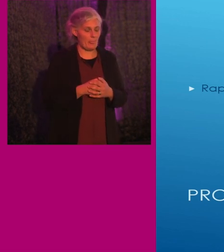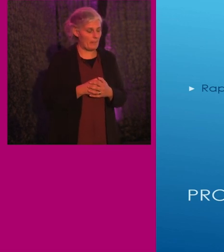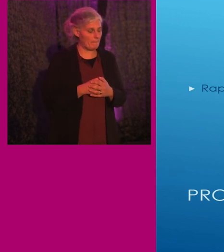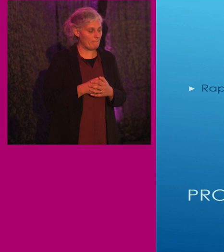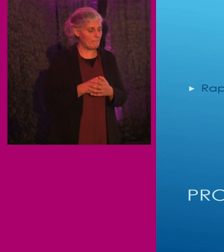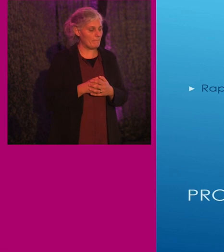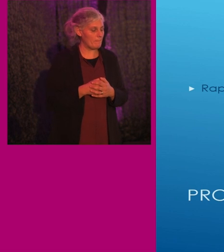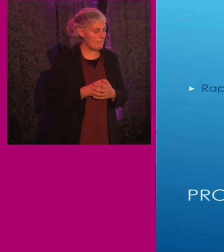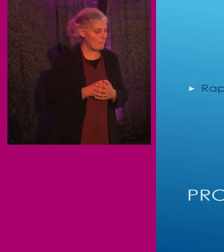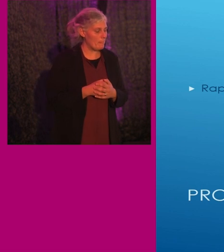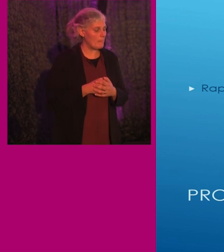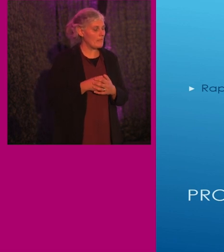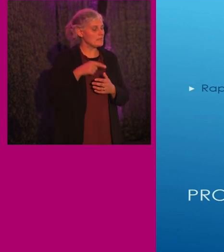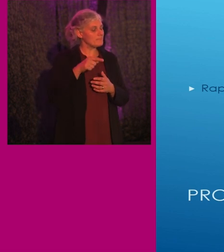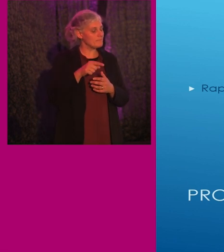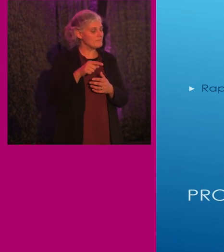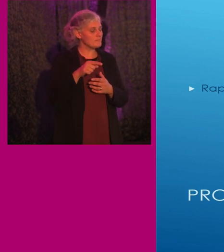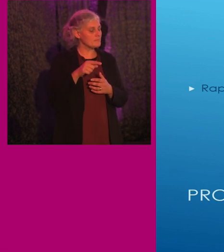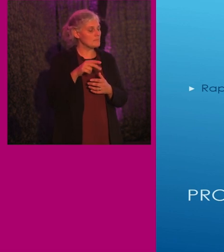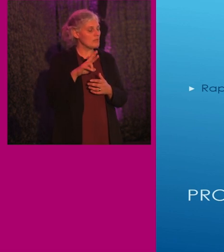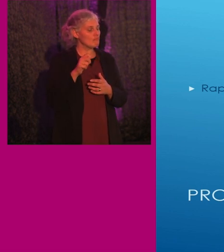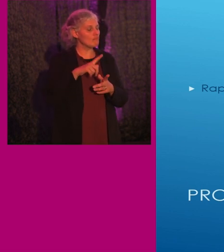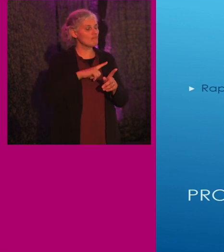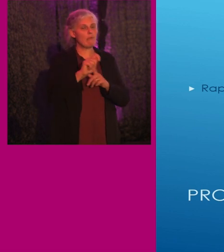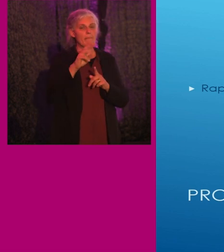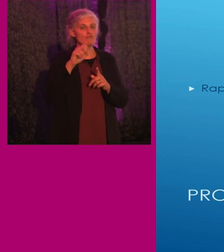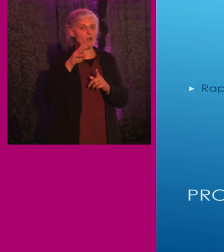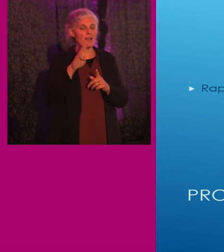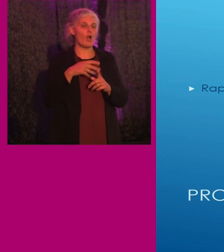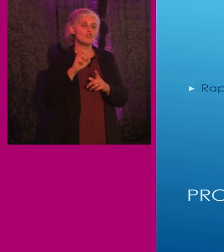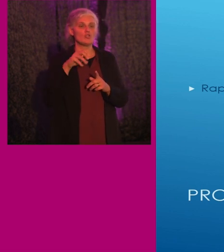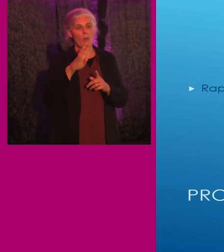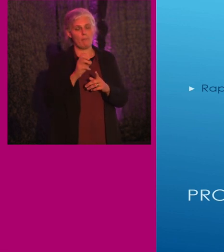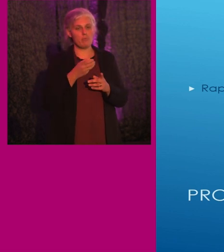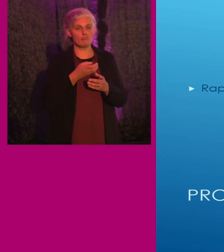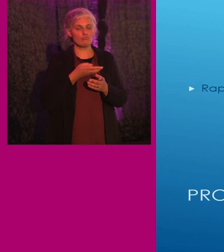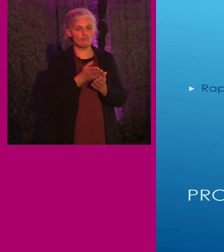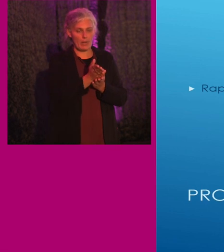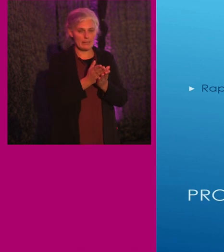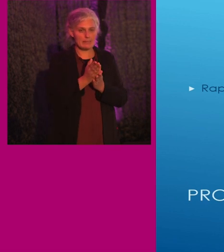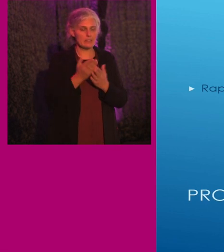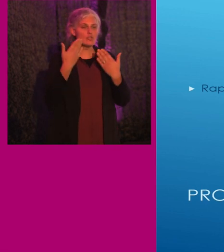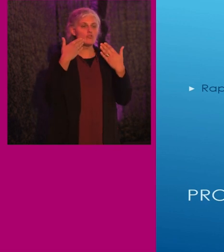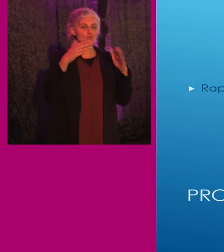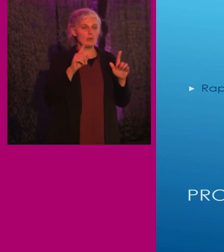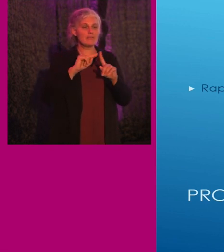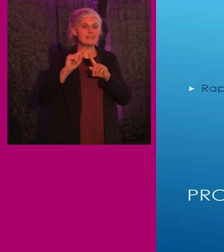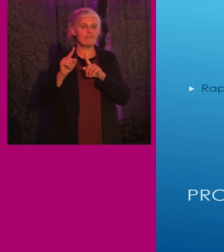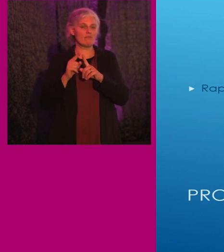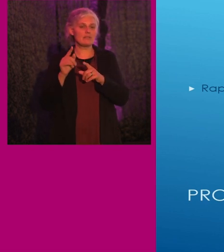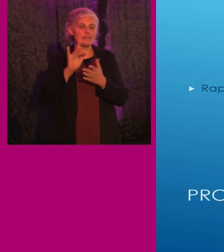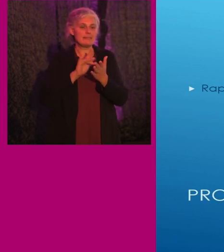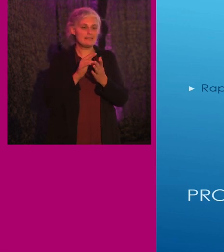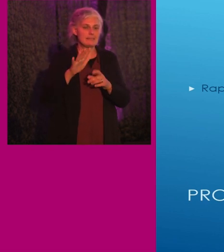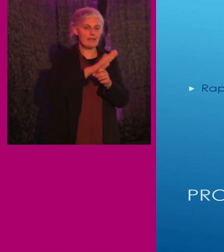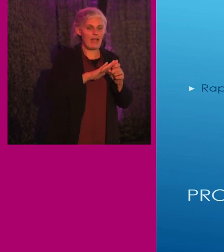Rapid rail, also known as heavy rail, metro, or subway, or generally found in urban areas. The